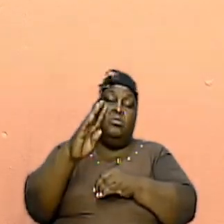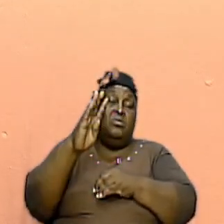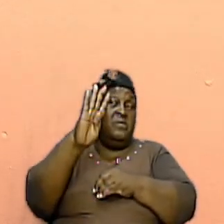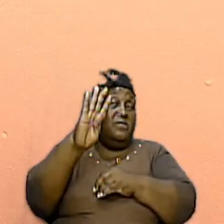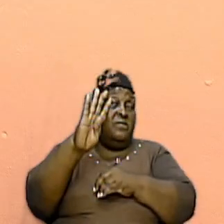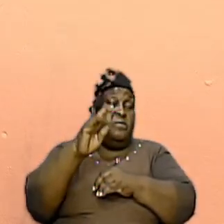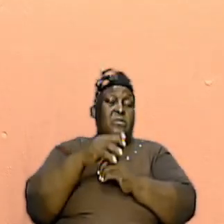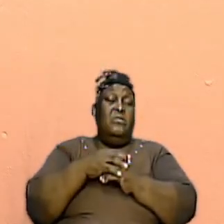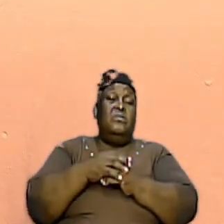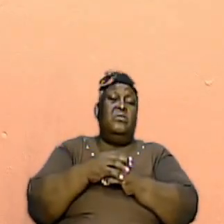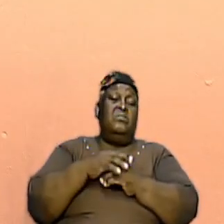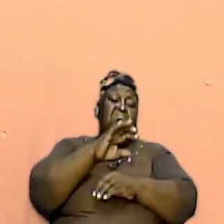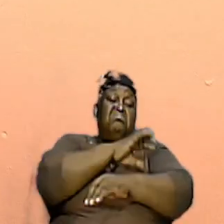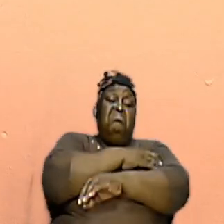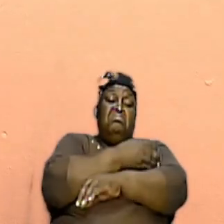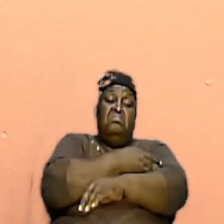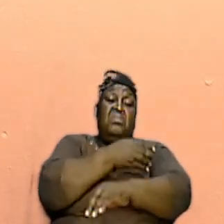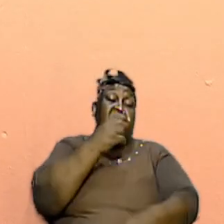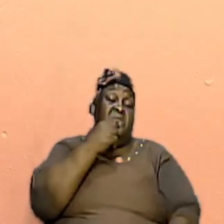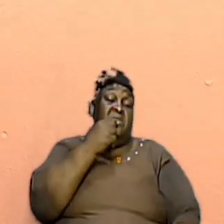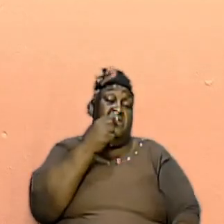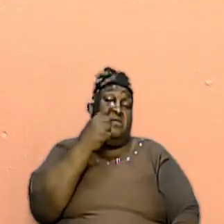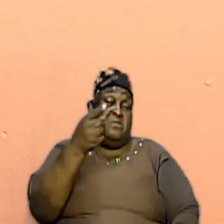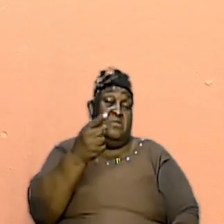Verse 1 It Is A Powerful Statement